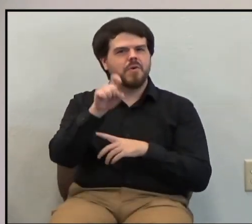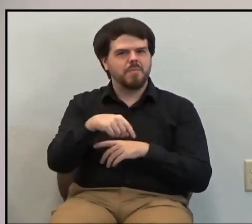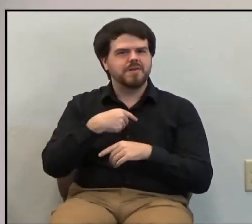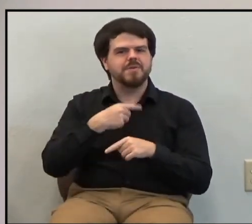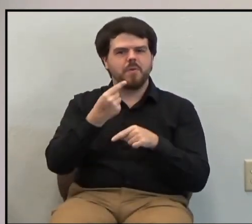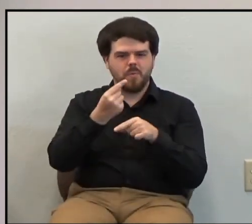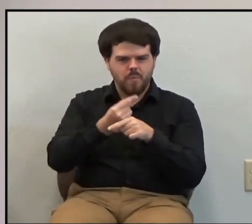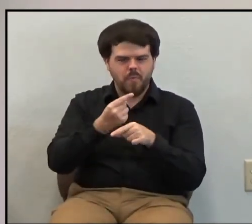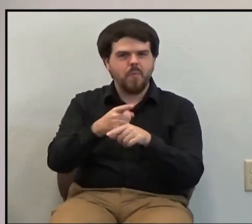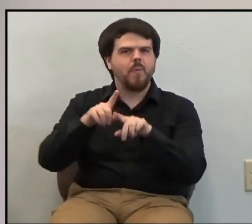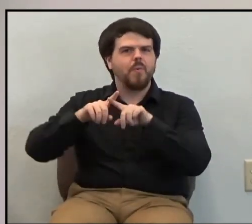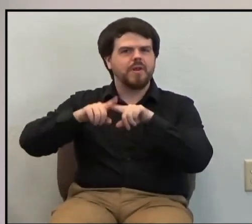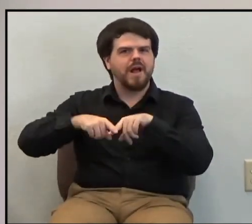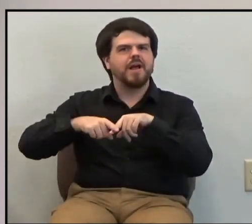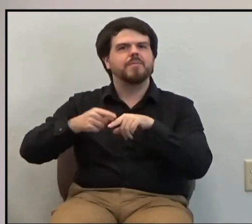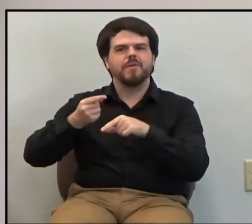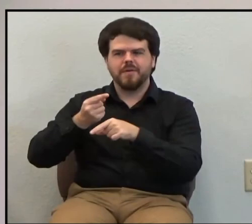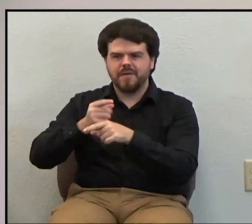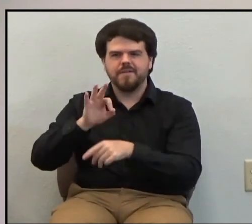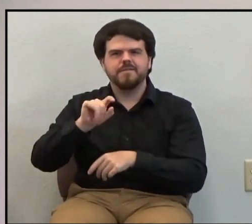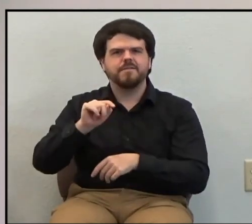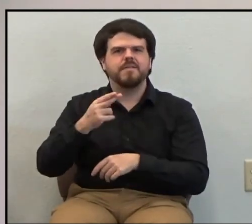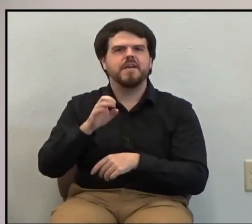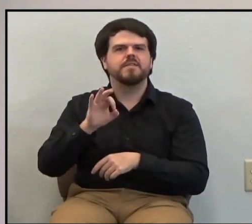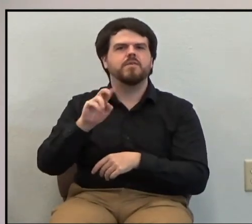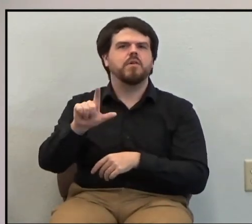faithful, servant of Jesus Christ,